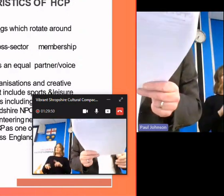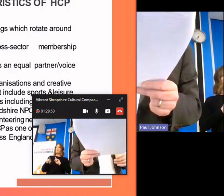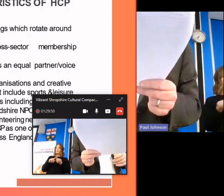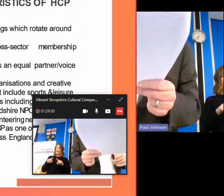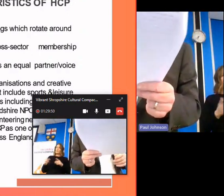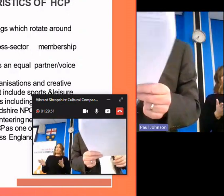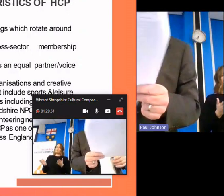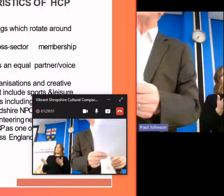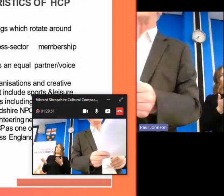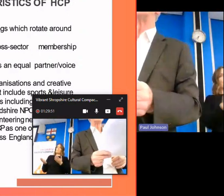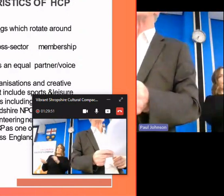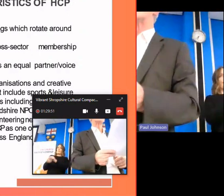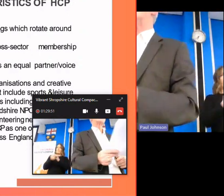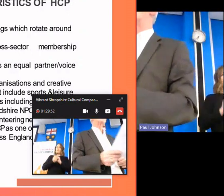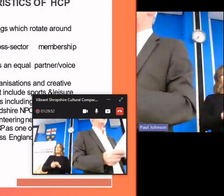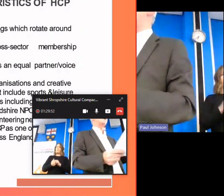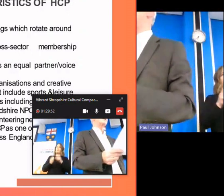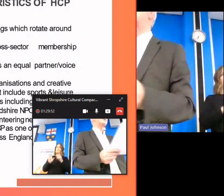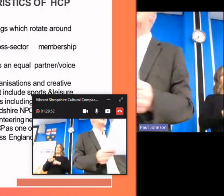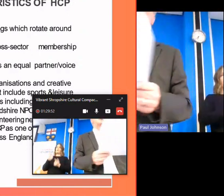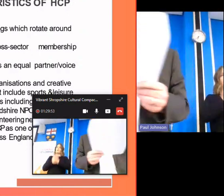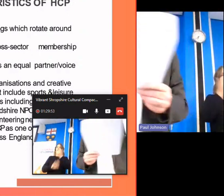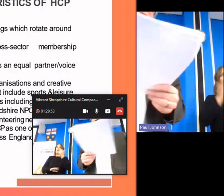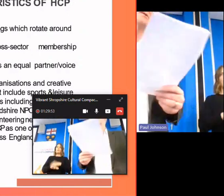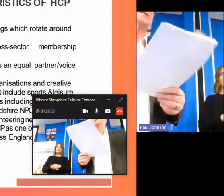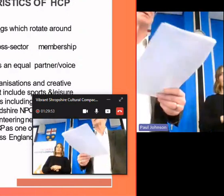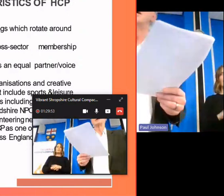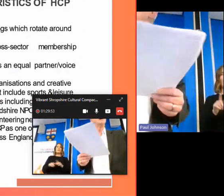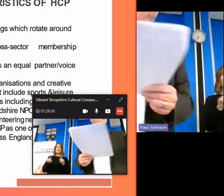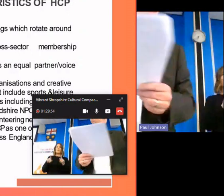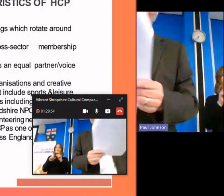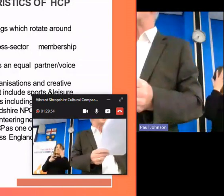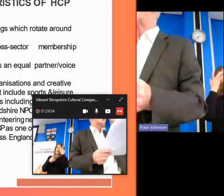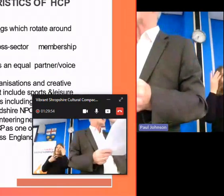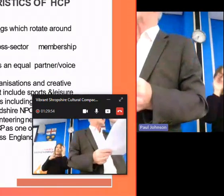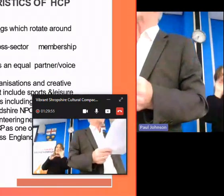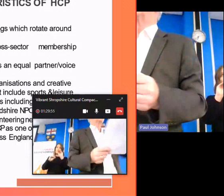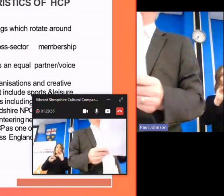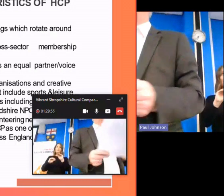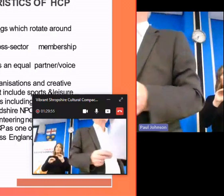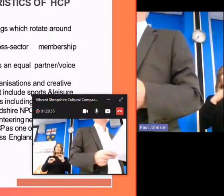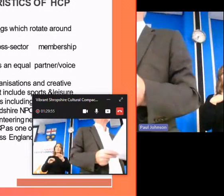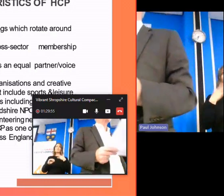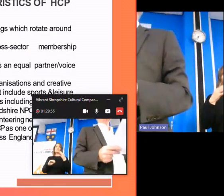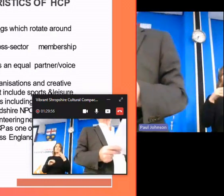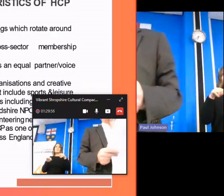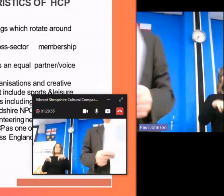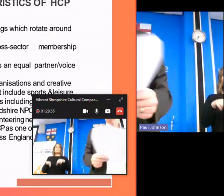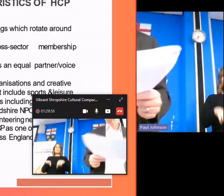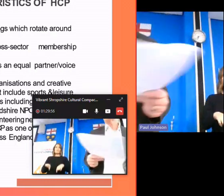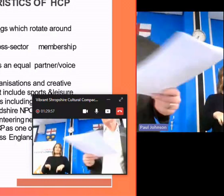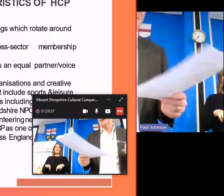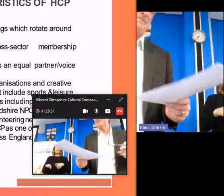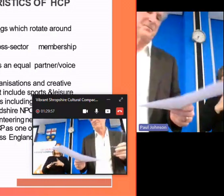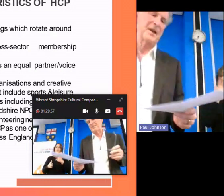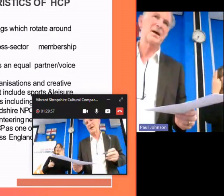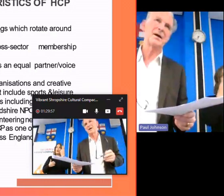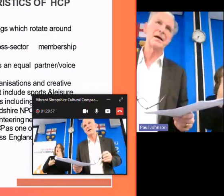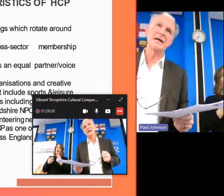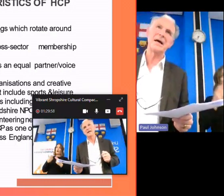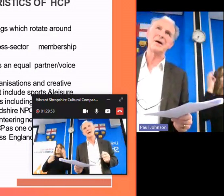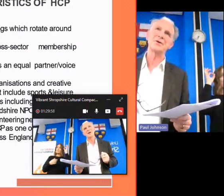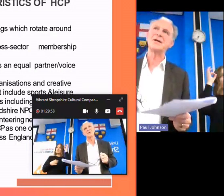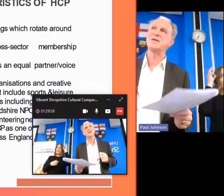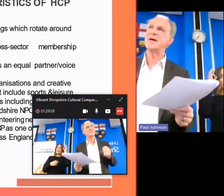um uh there's um i know this education is represented here but there's an arts council um